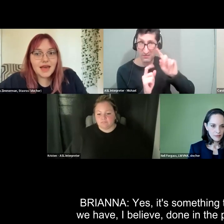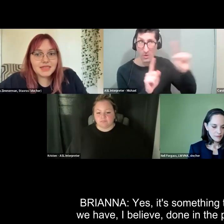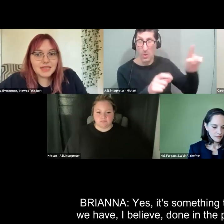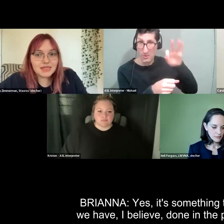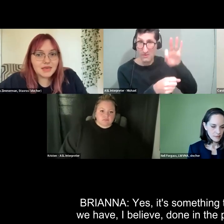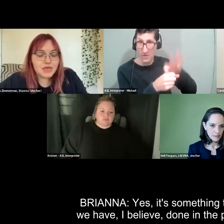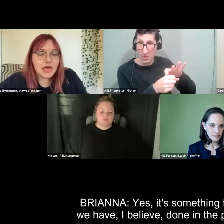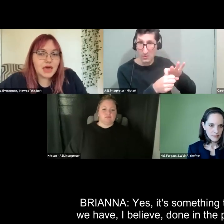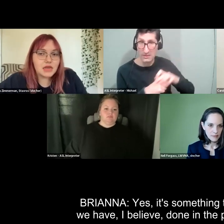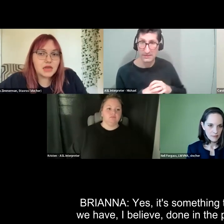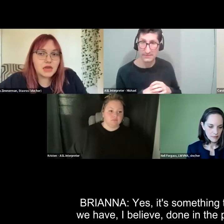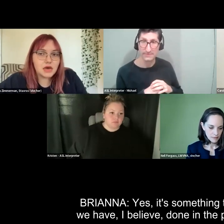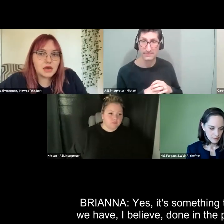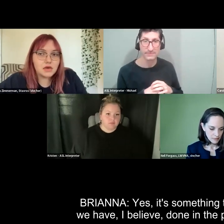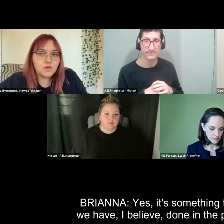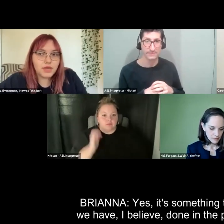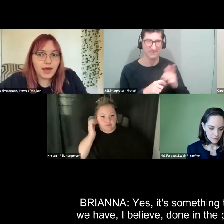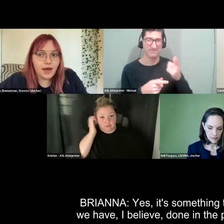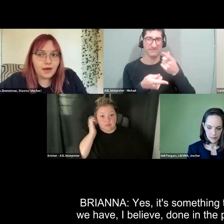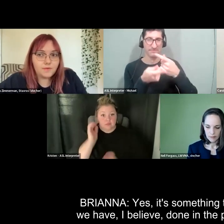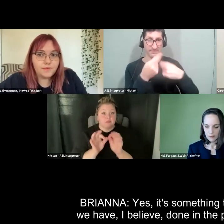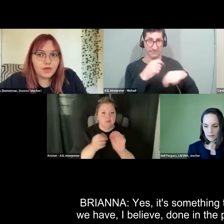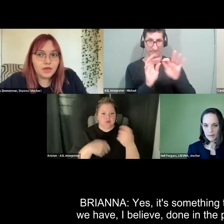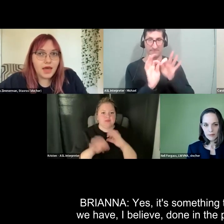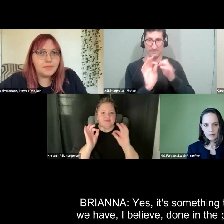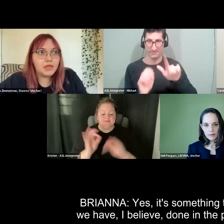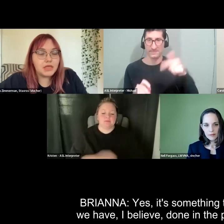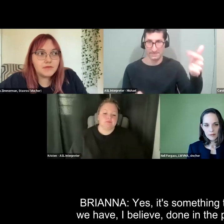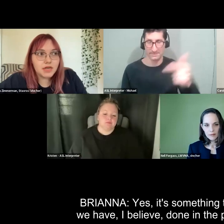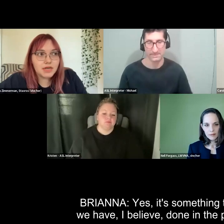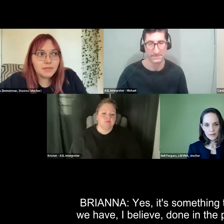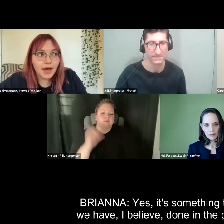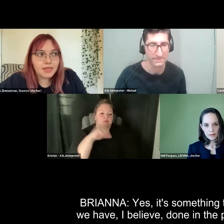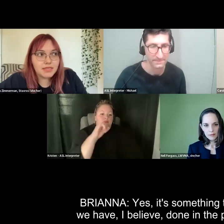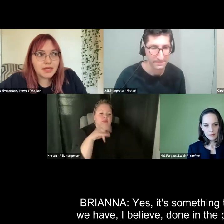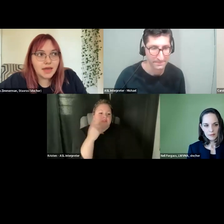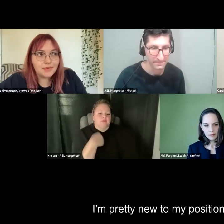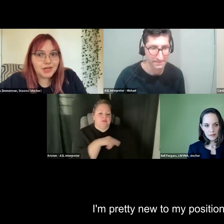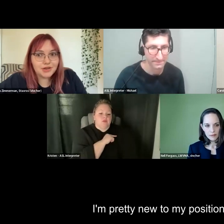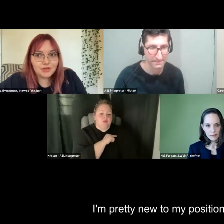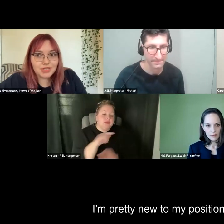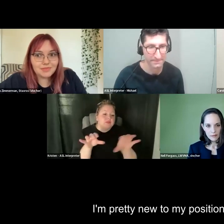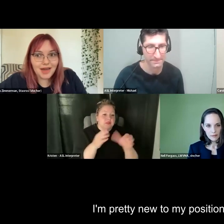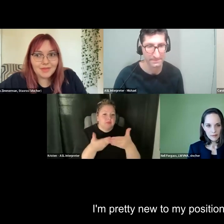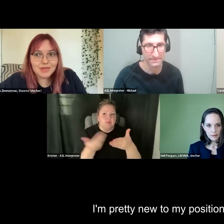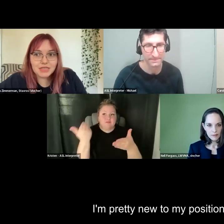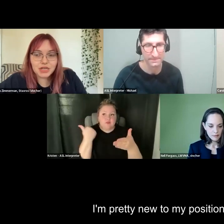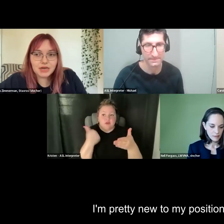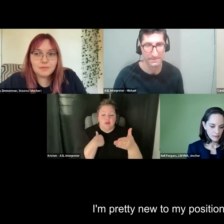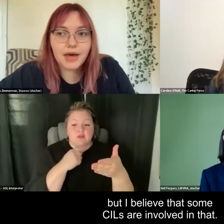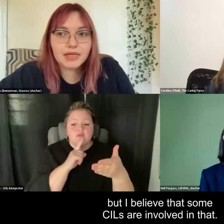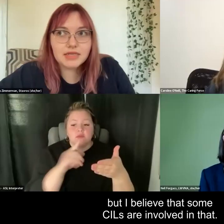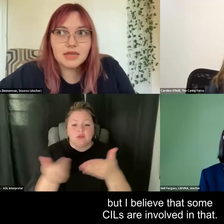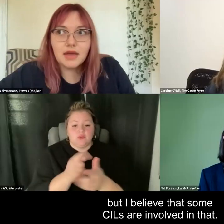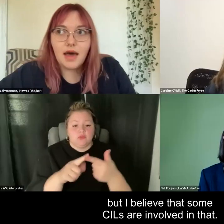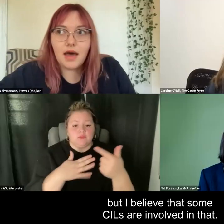Yes, it's something that we have, I believe, done in the past. I'm pretty new to my position,